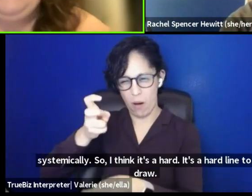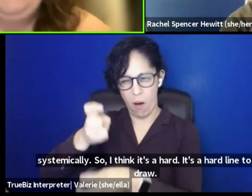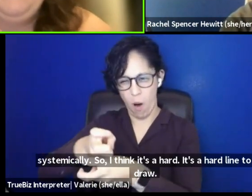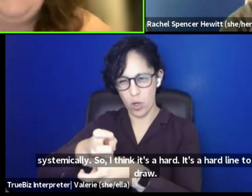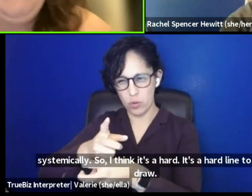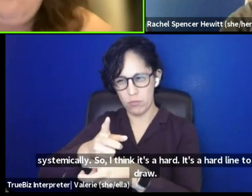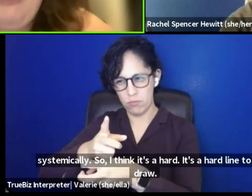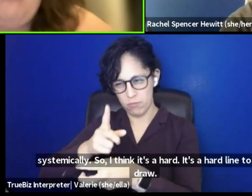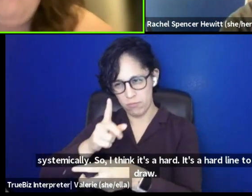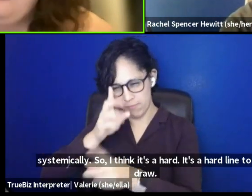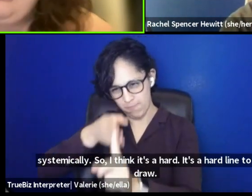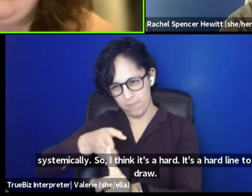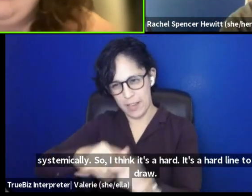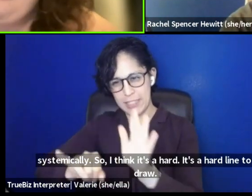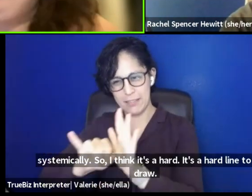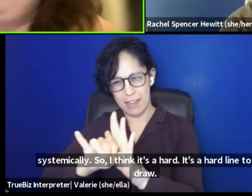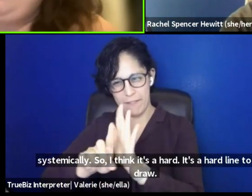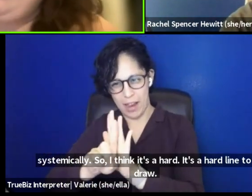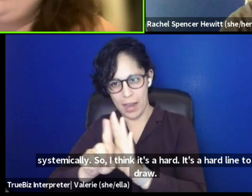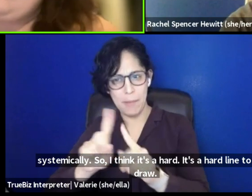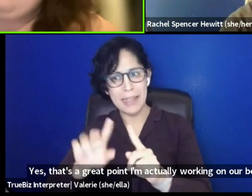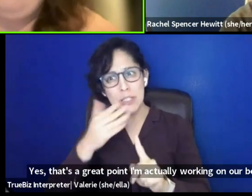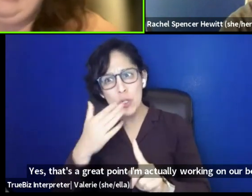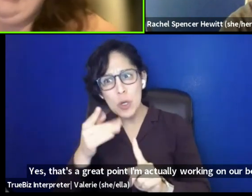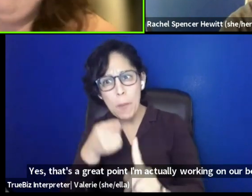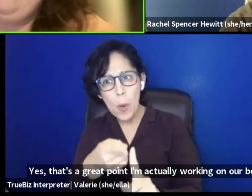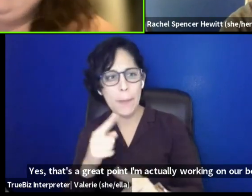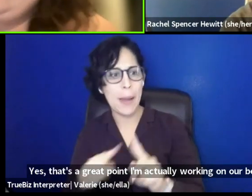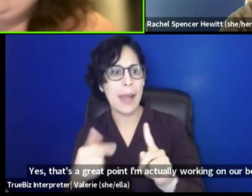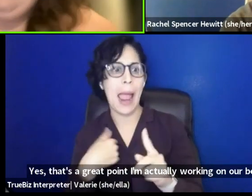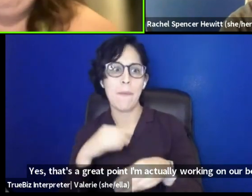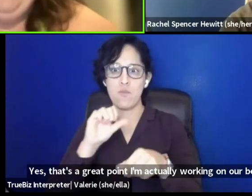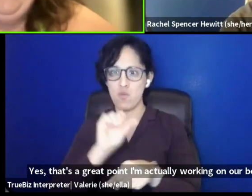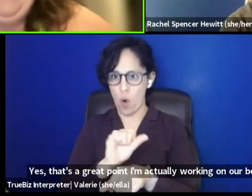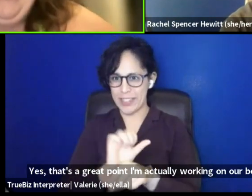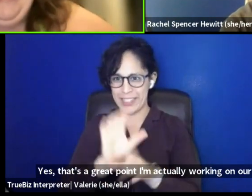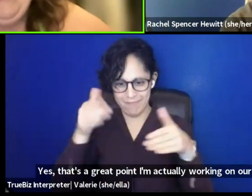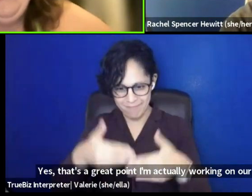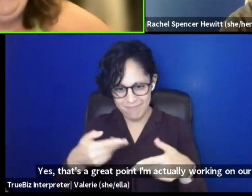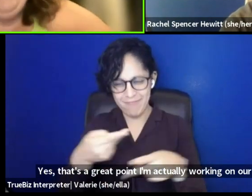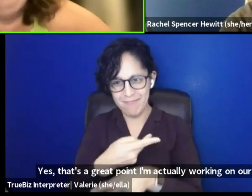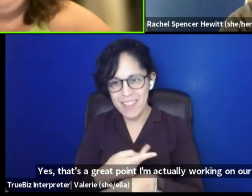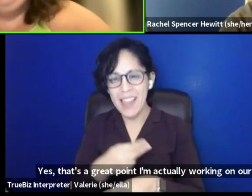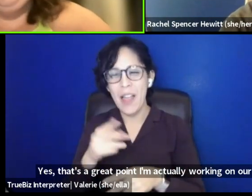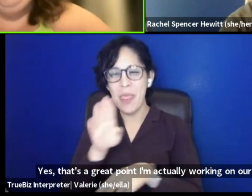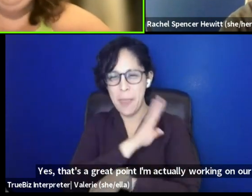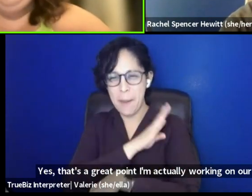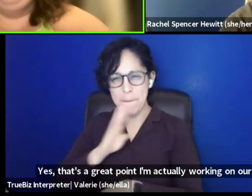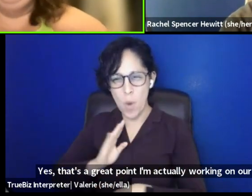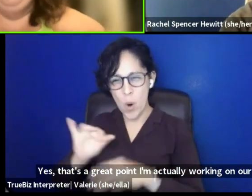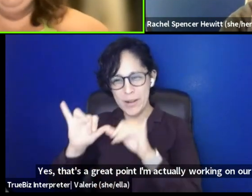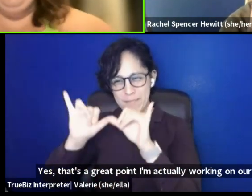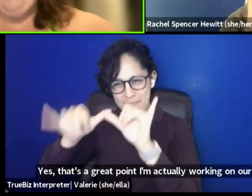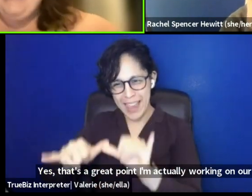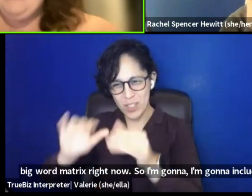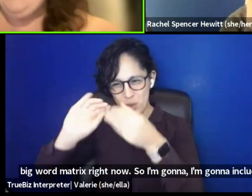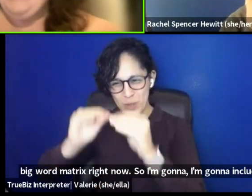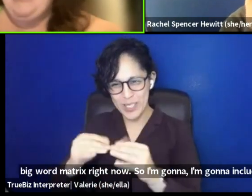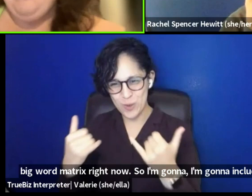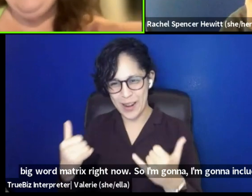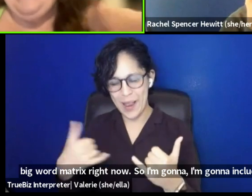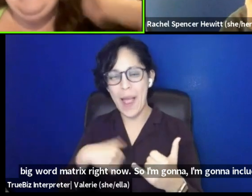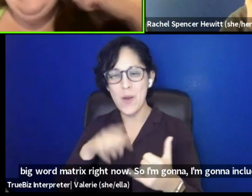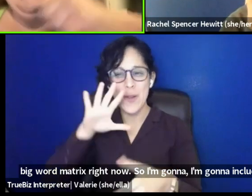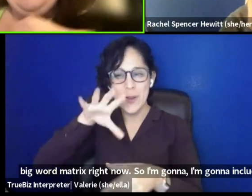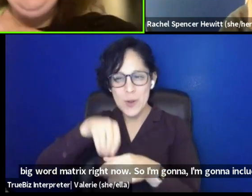Yes. That's a great point. I'm actually working on our board matrix right now. So I'm going to, I'm going to include a caregiver